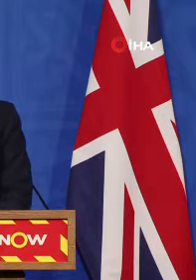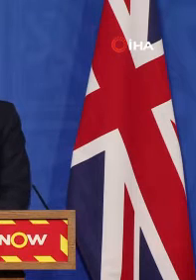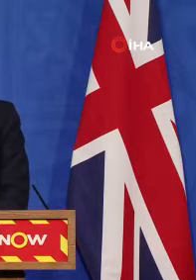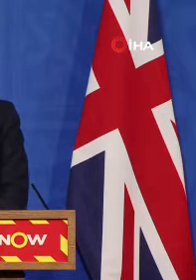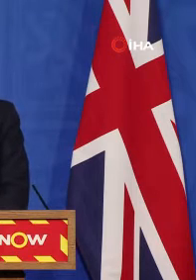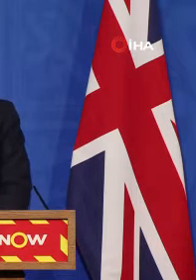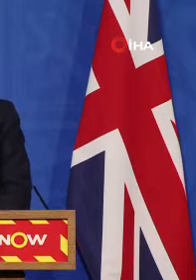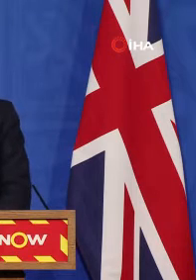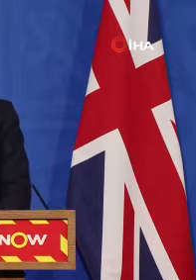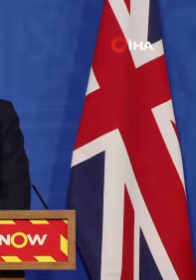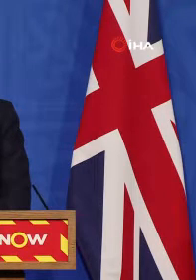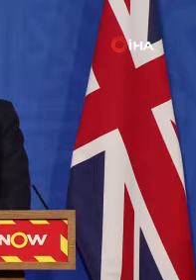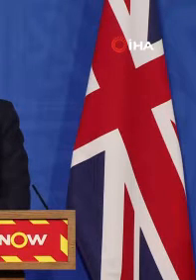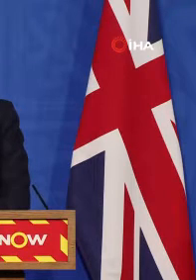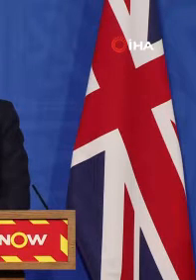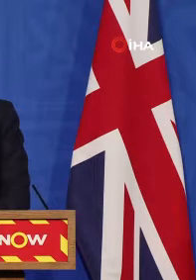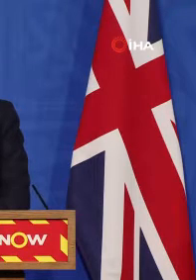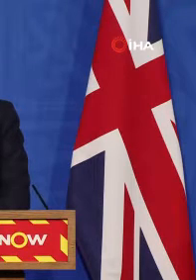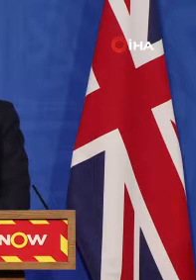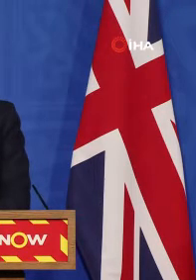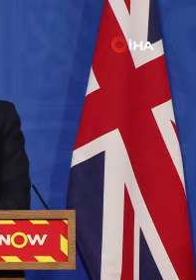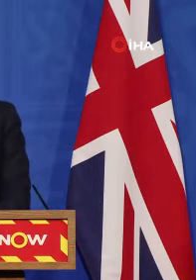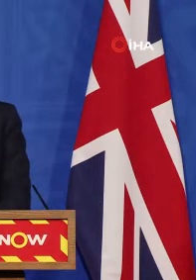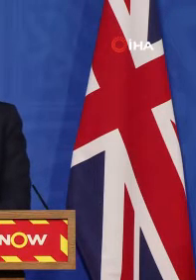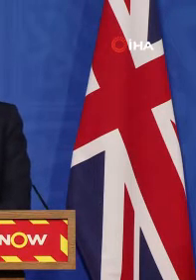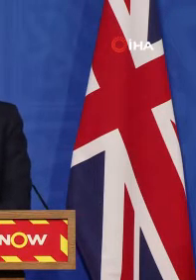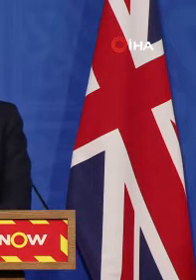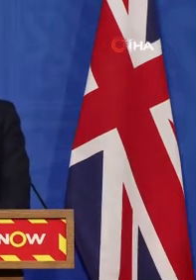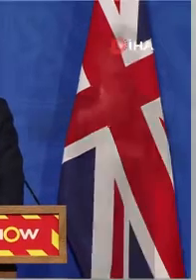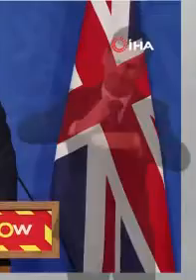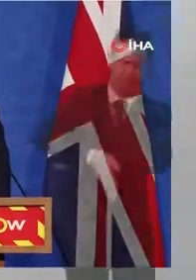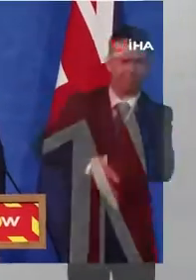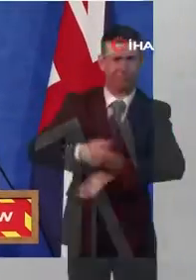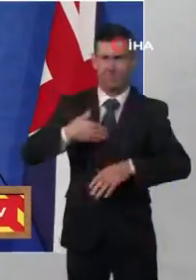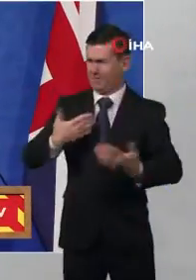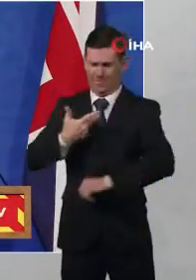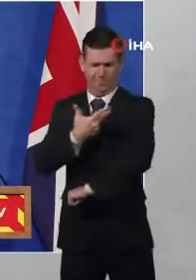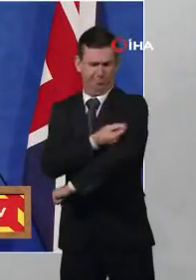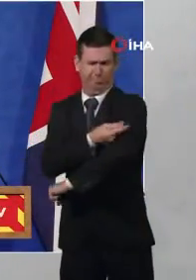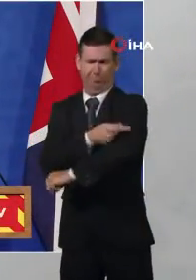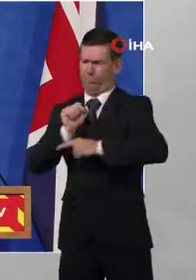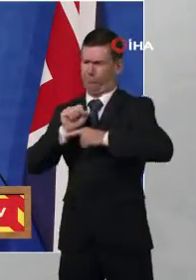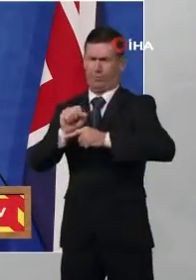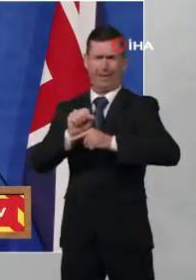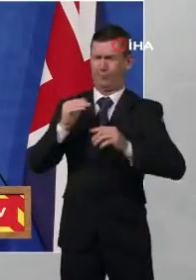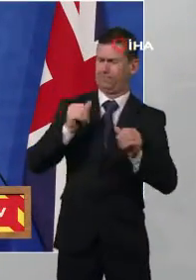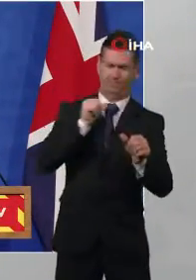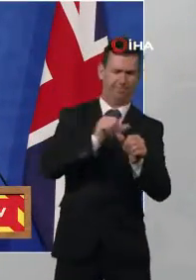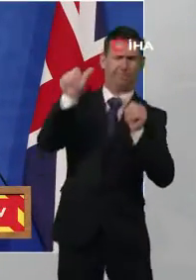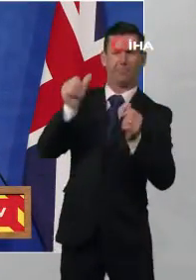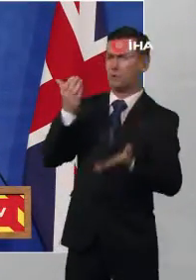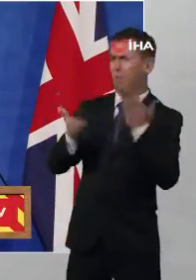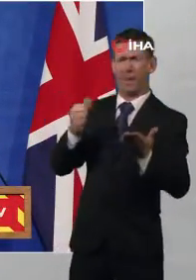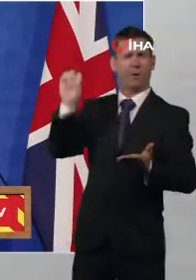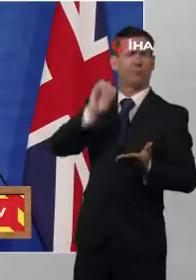Britain boosted we now have a substantial level of protection higher than any of our European neighbours with over 34 million